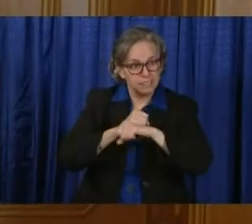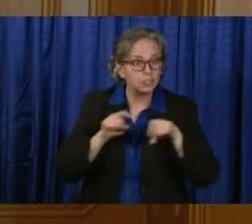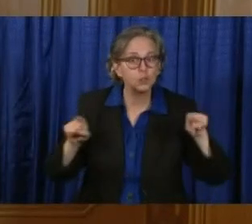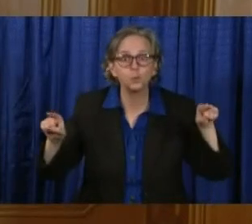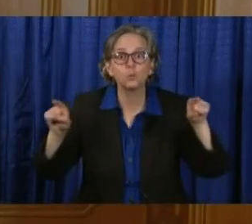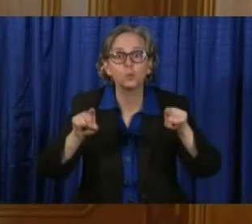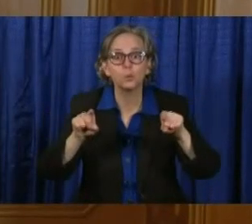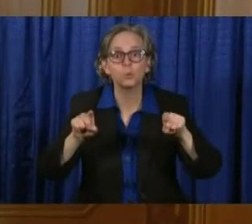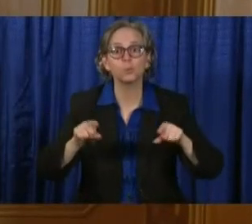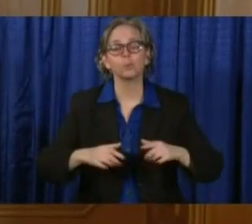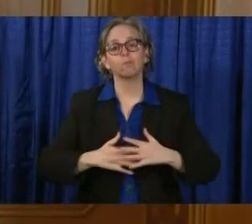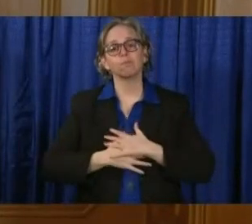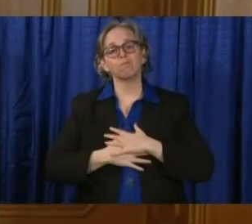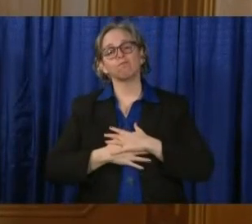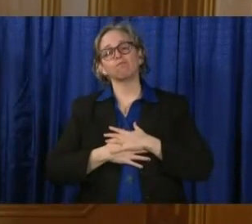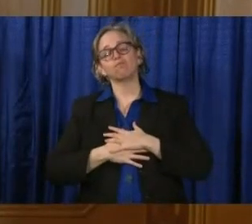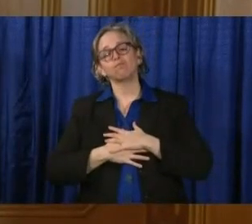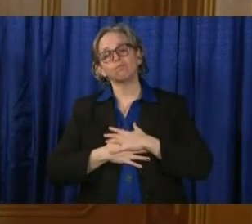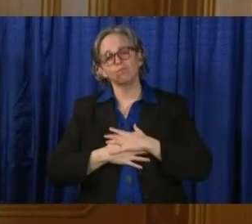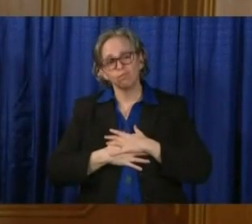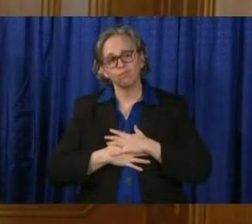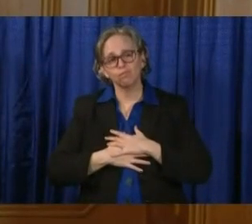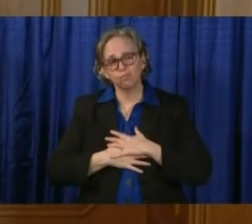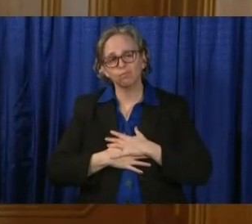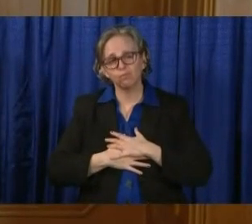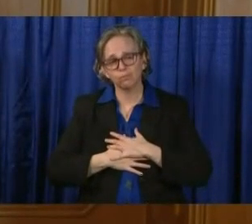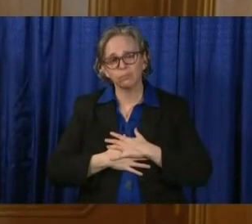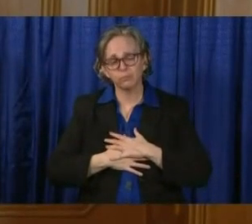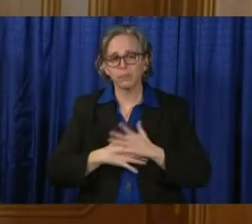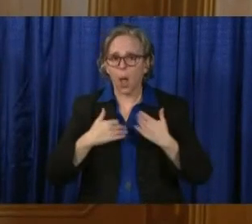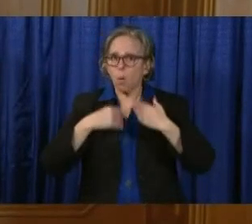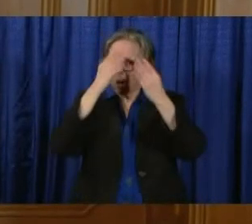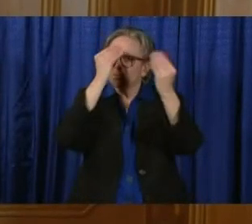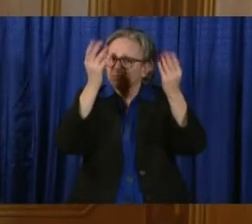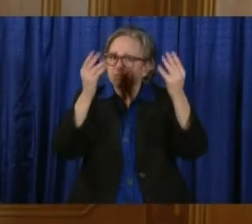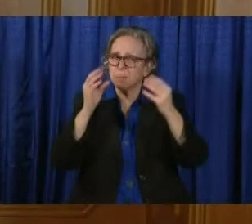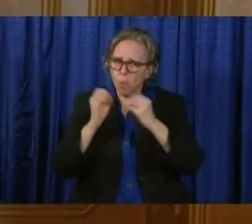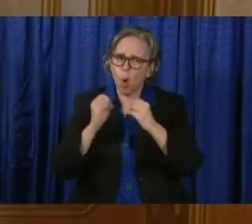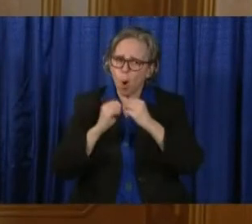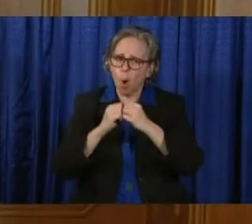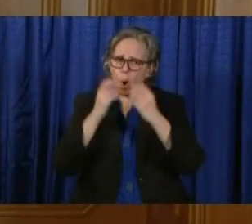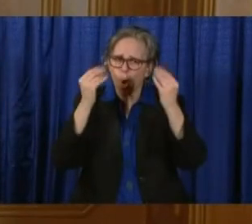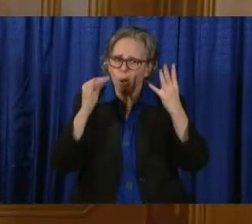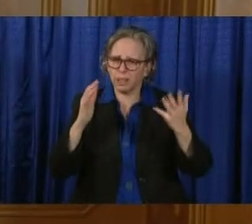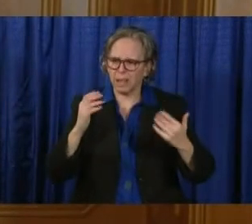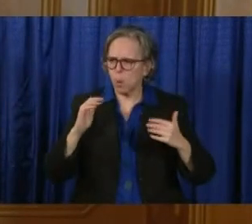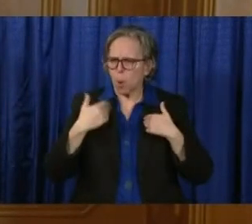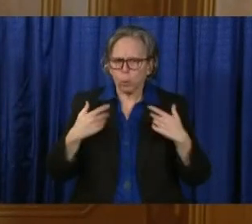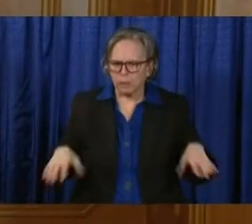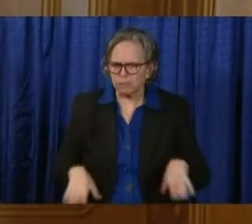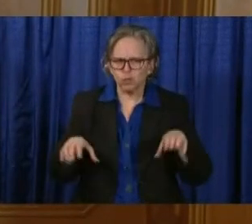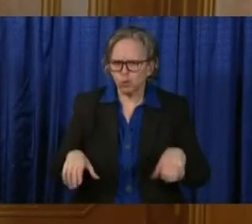We'll continue to keep you updated on our efforts to secure PPE.